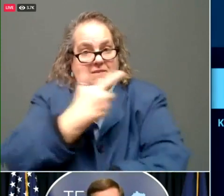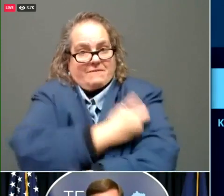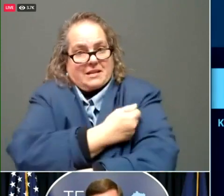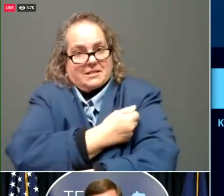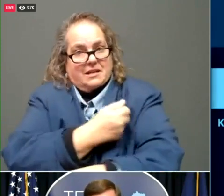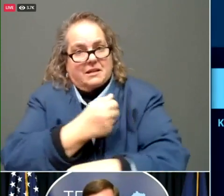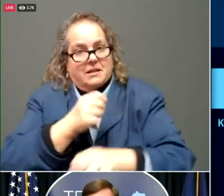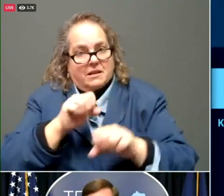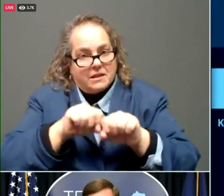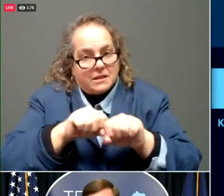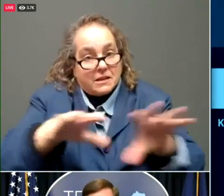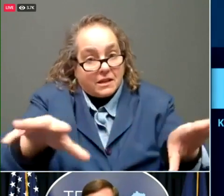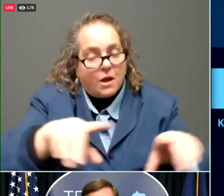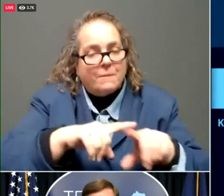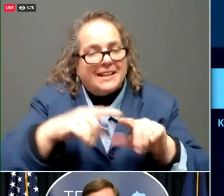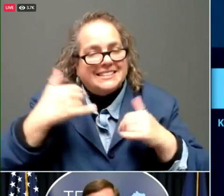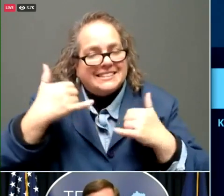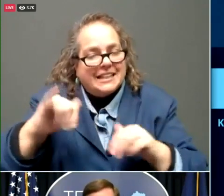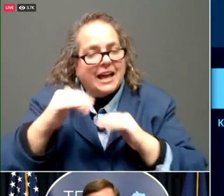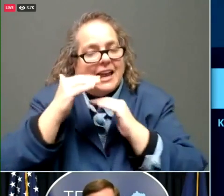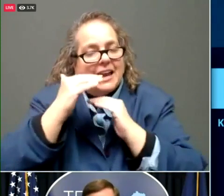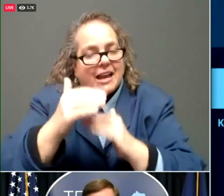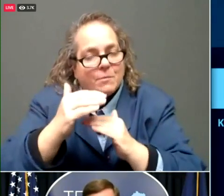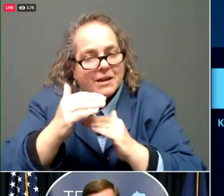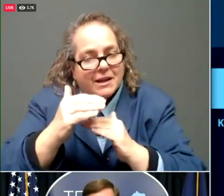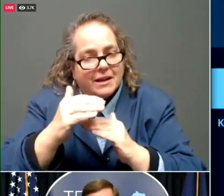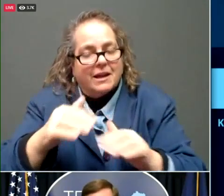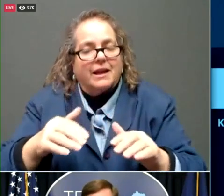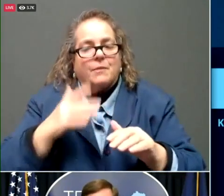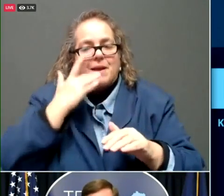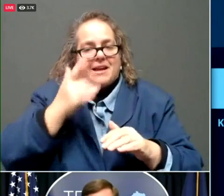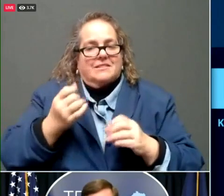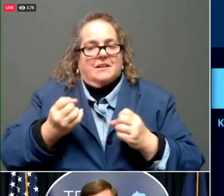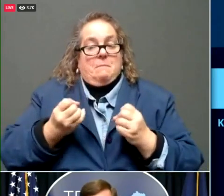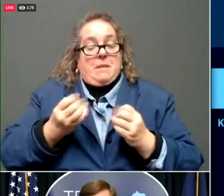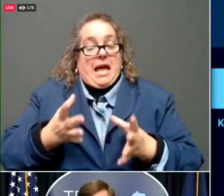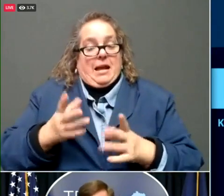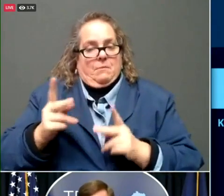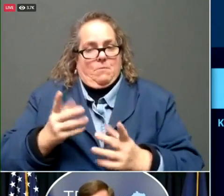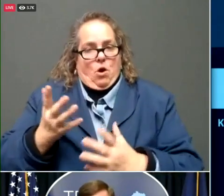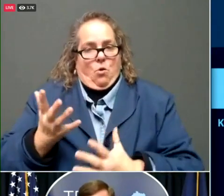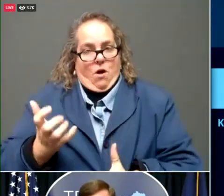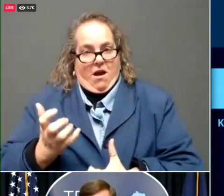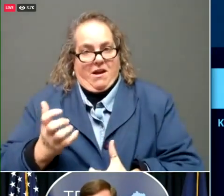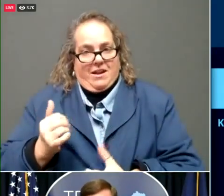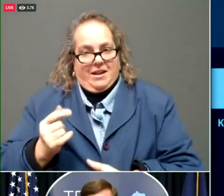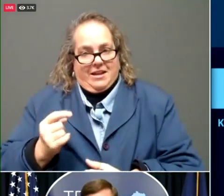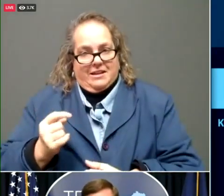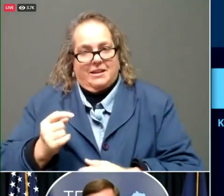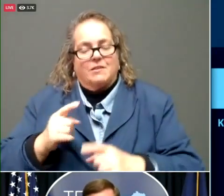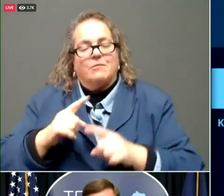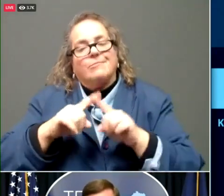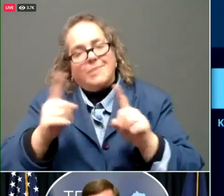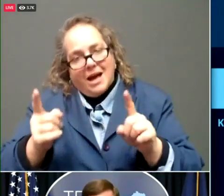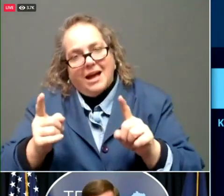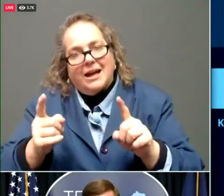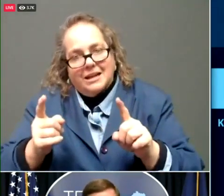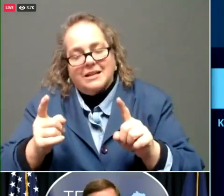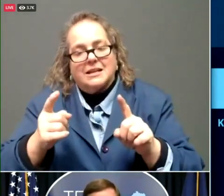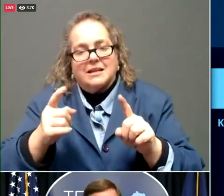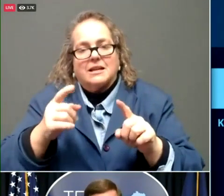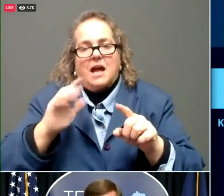limited and based on the number of people who want to get vaccinated. But this is building out our ability in northern Kentucky